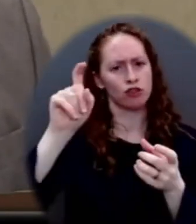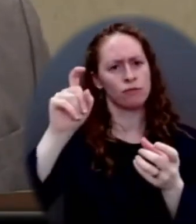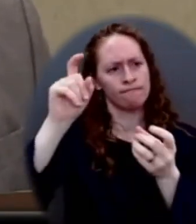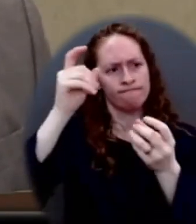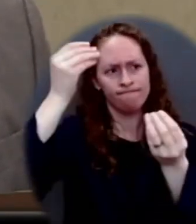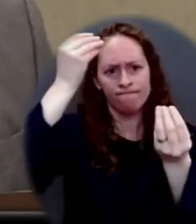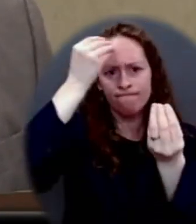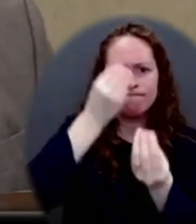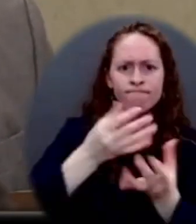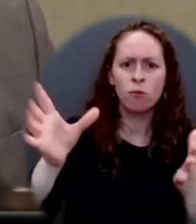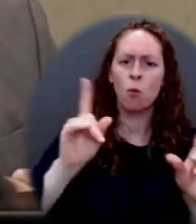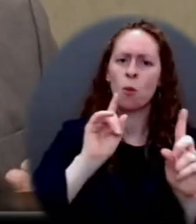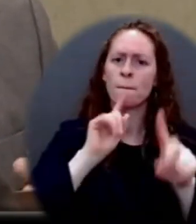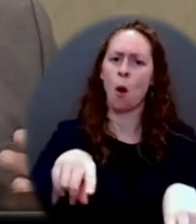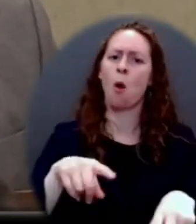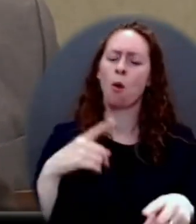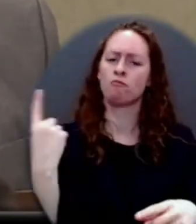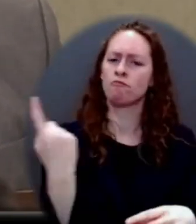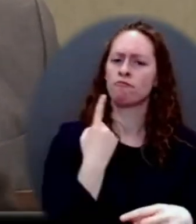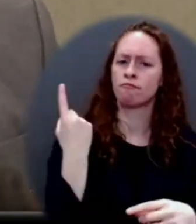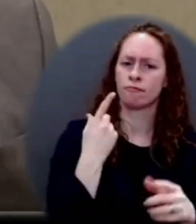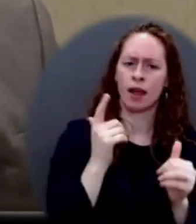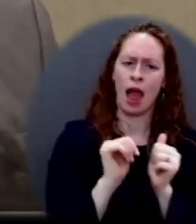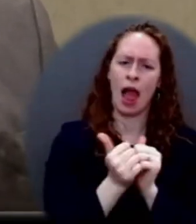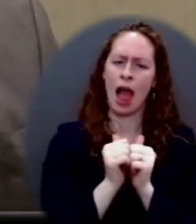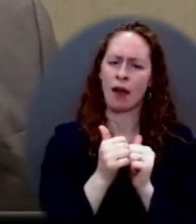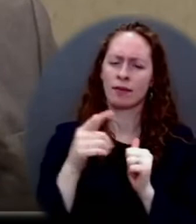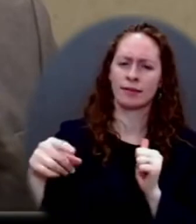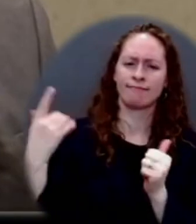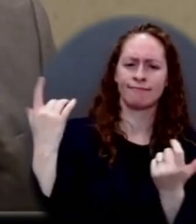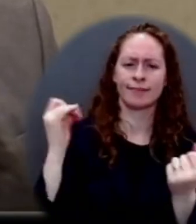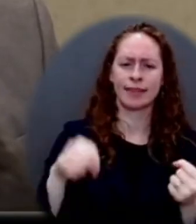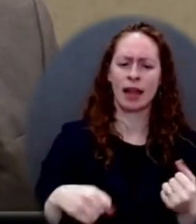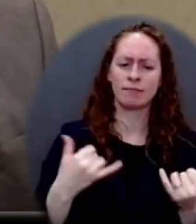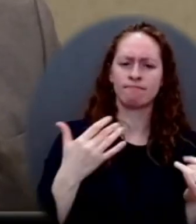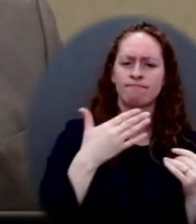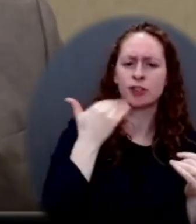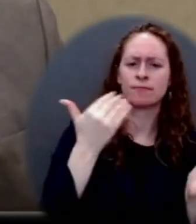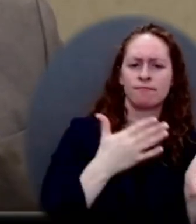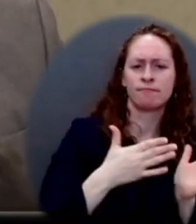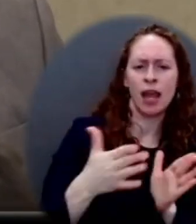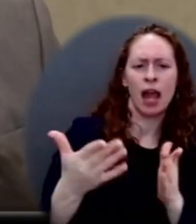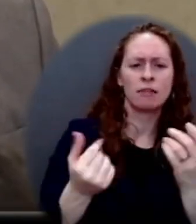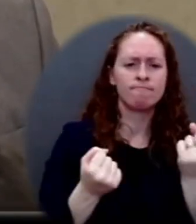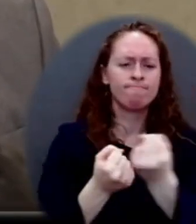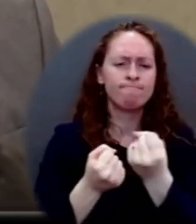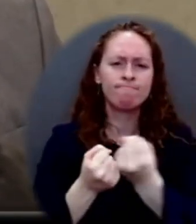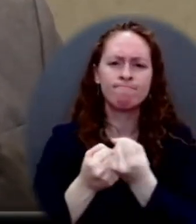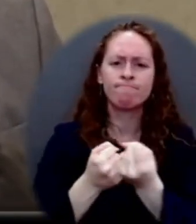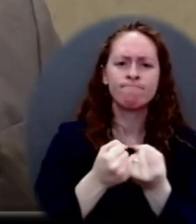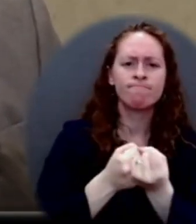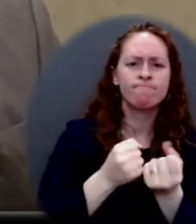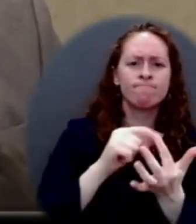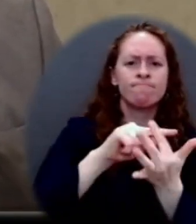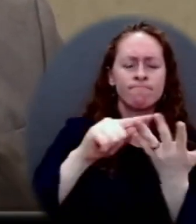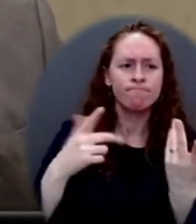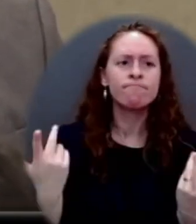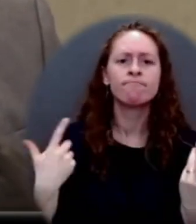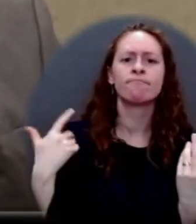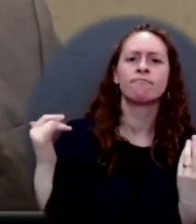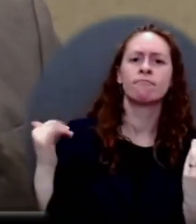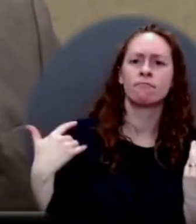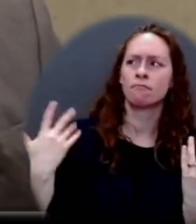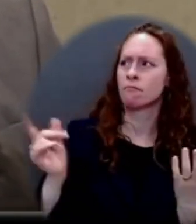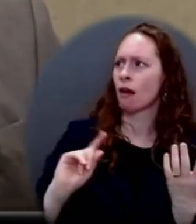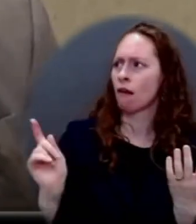variety of employers. It's January 4th and that report has not come out yet. What's going on and do the president